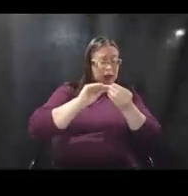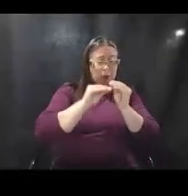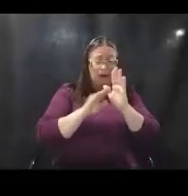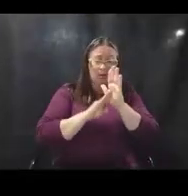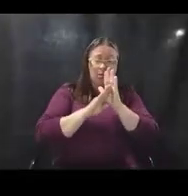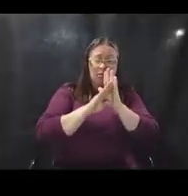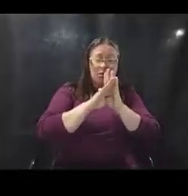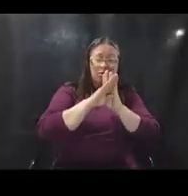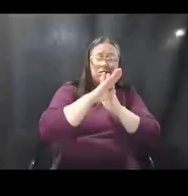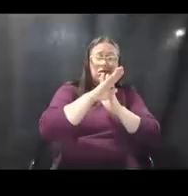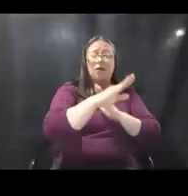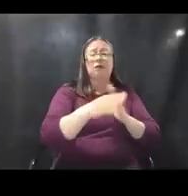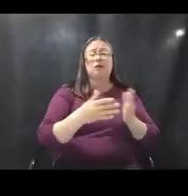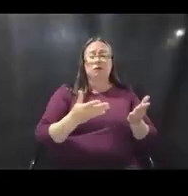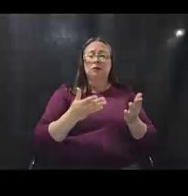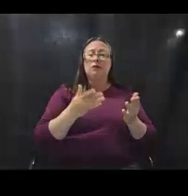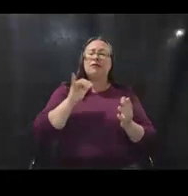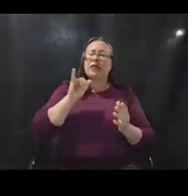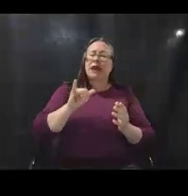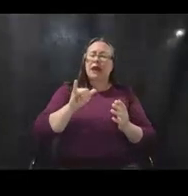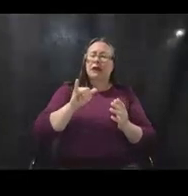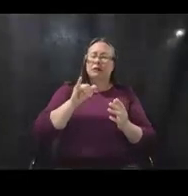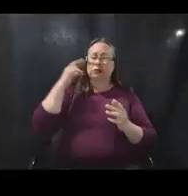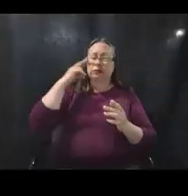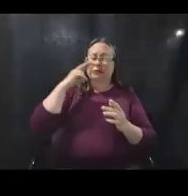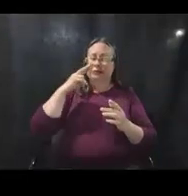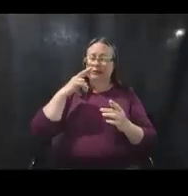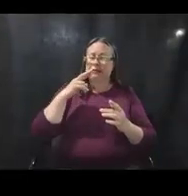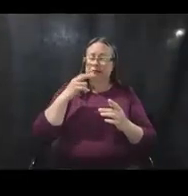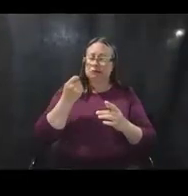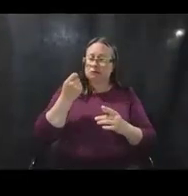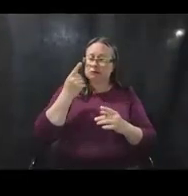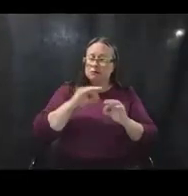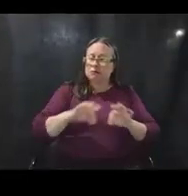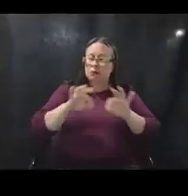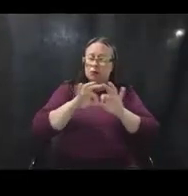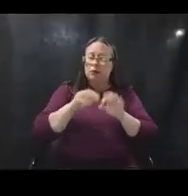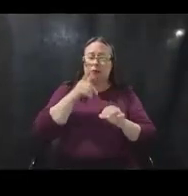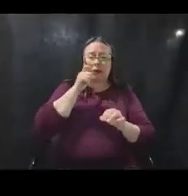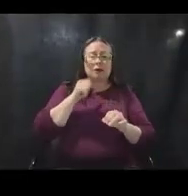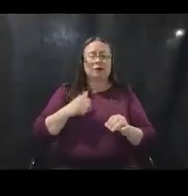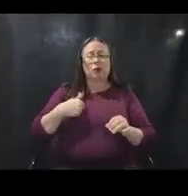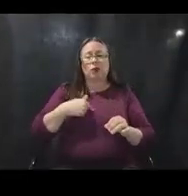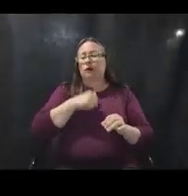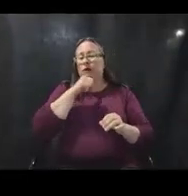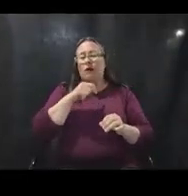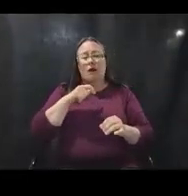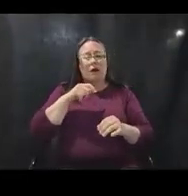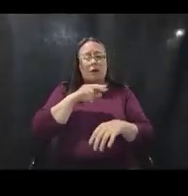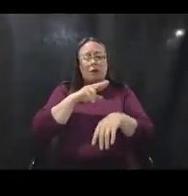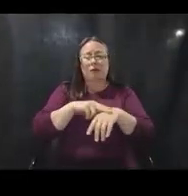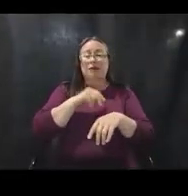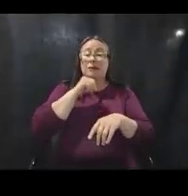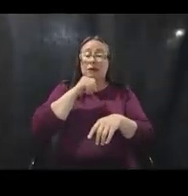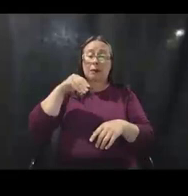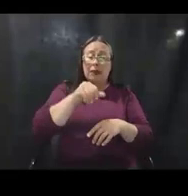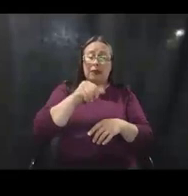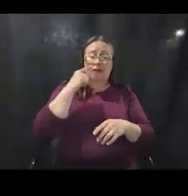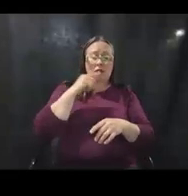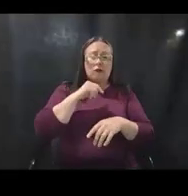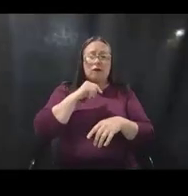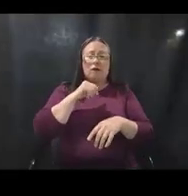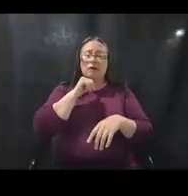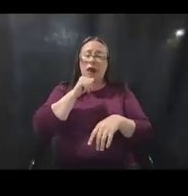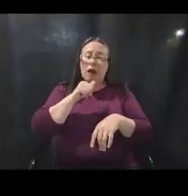that's where that distinction comes in. It's important to understand that because we would not normally pay for non-disaster related medical care.